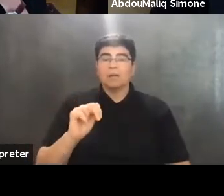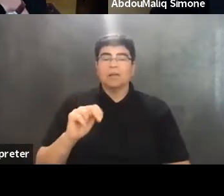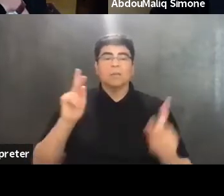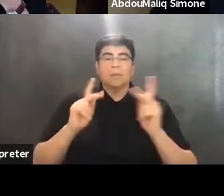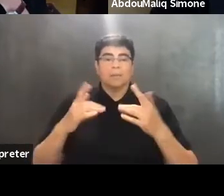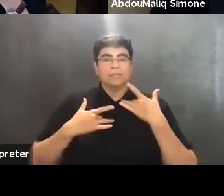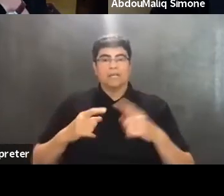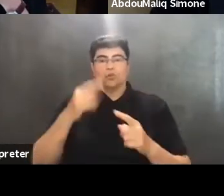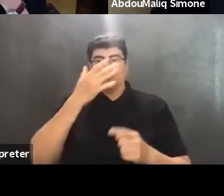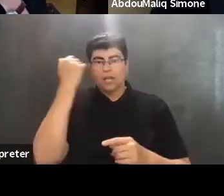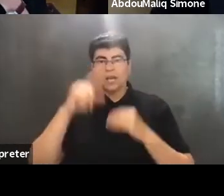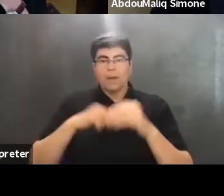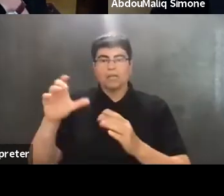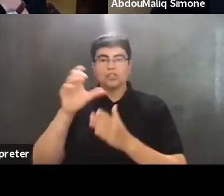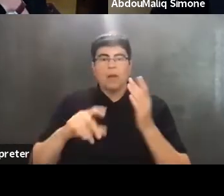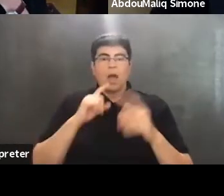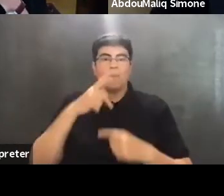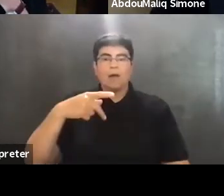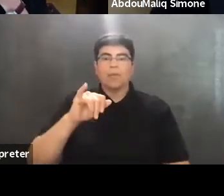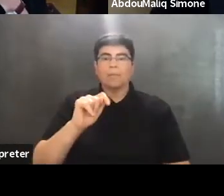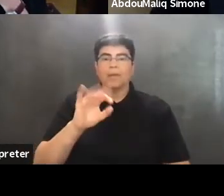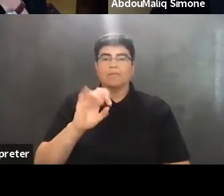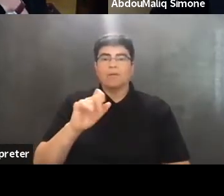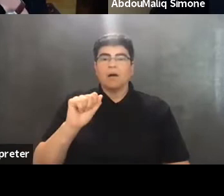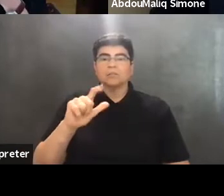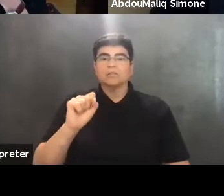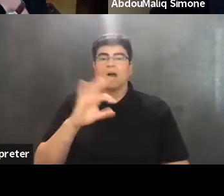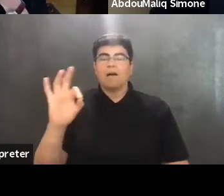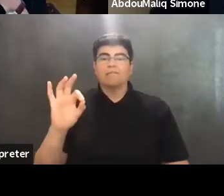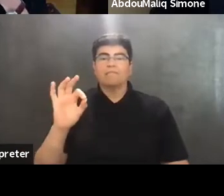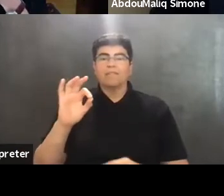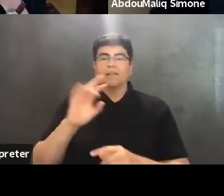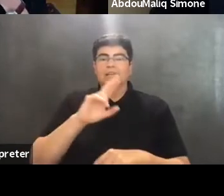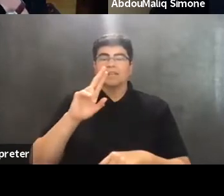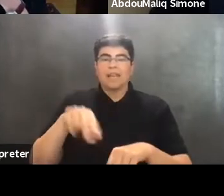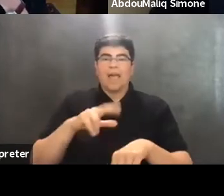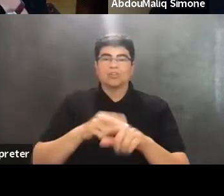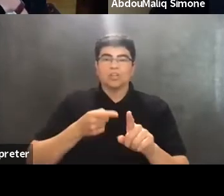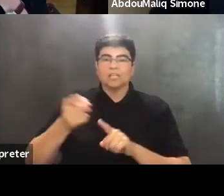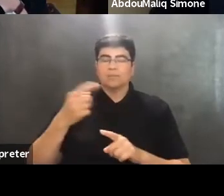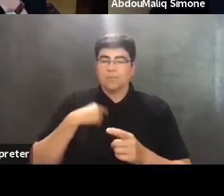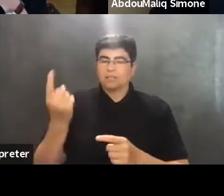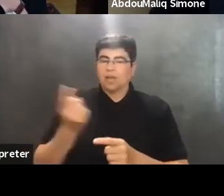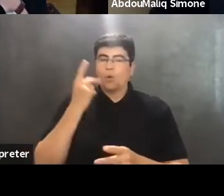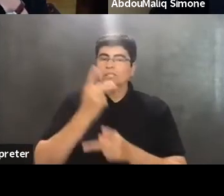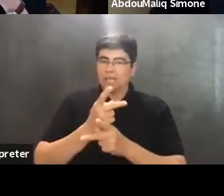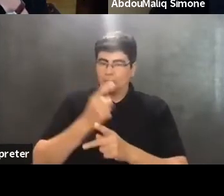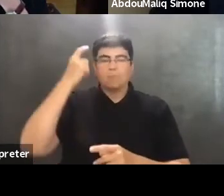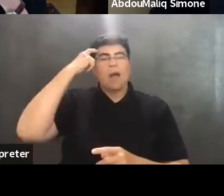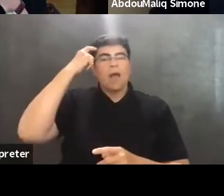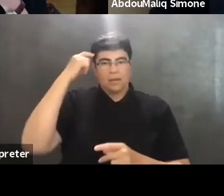forget about his chapter on the pitfalls of nationalism. And I think that's quite a relevant one to always keep in mind and keep going back to